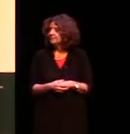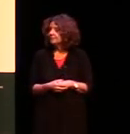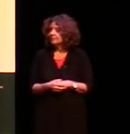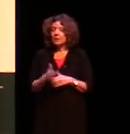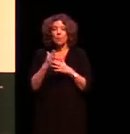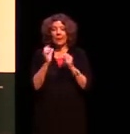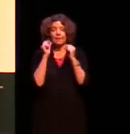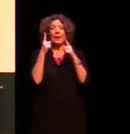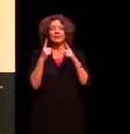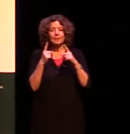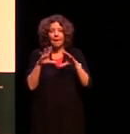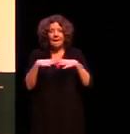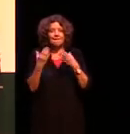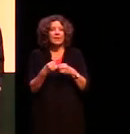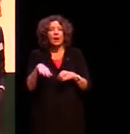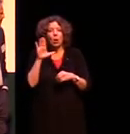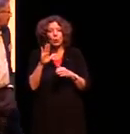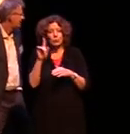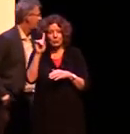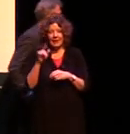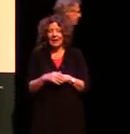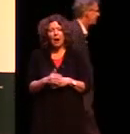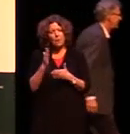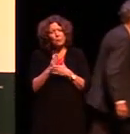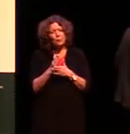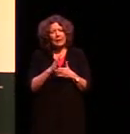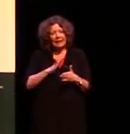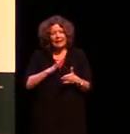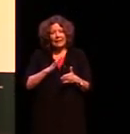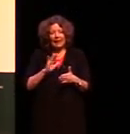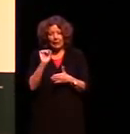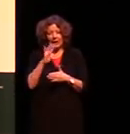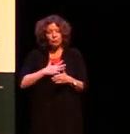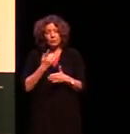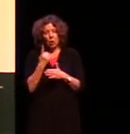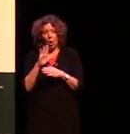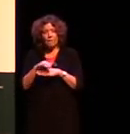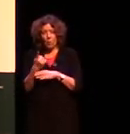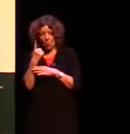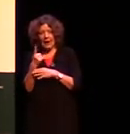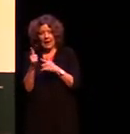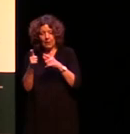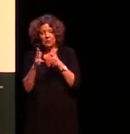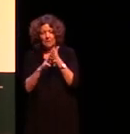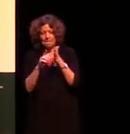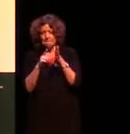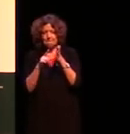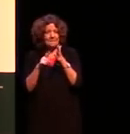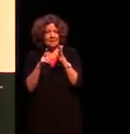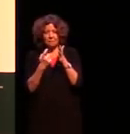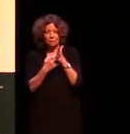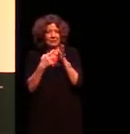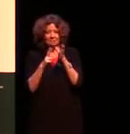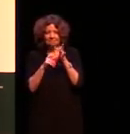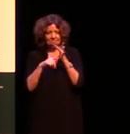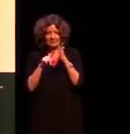impressed by everything that i heard today i'm curious about murinbata yes um i've always from a very young age